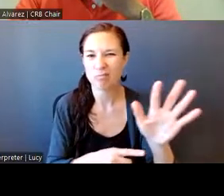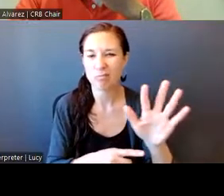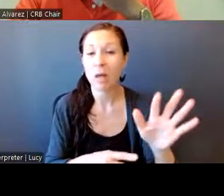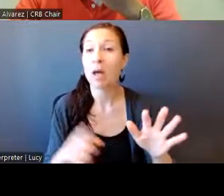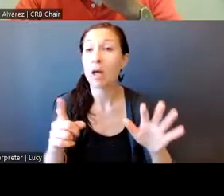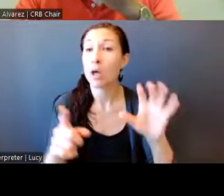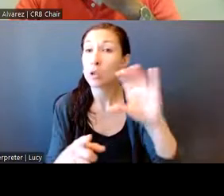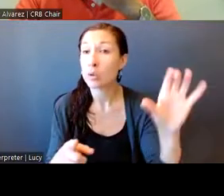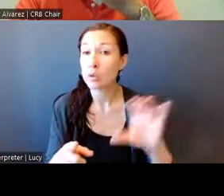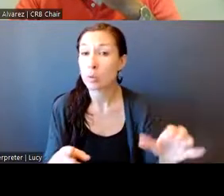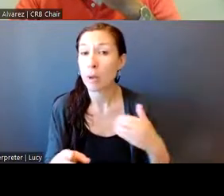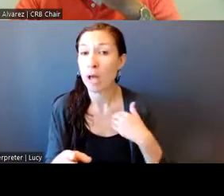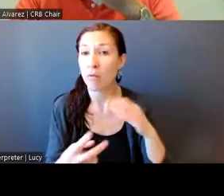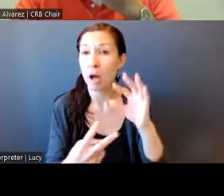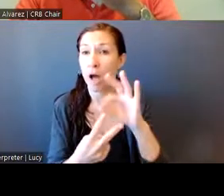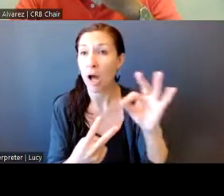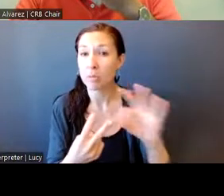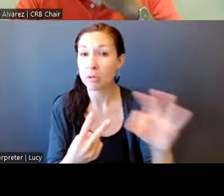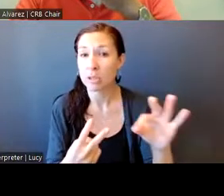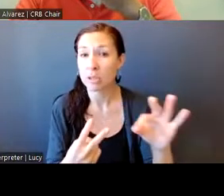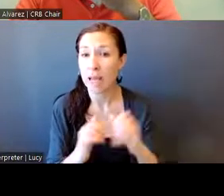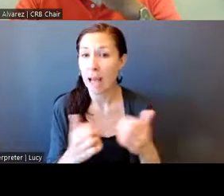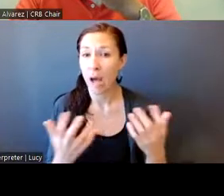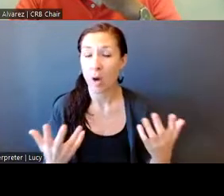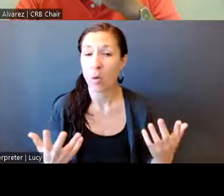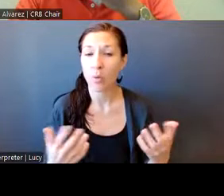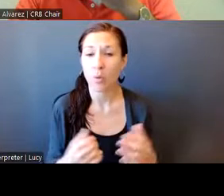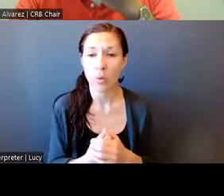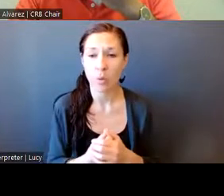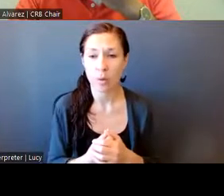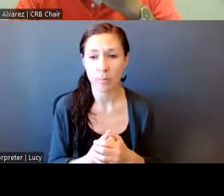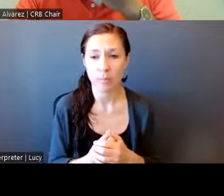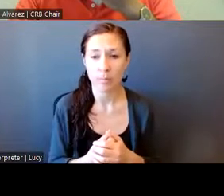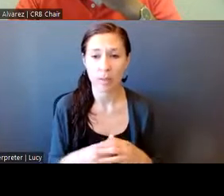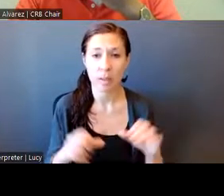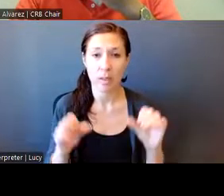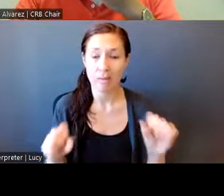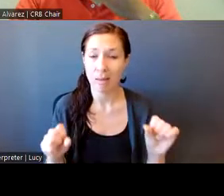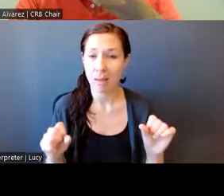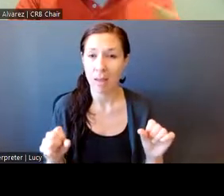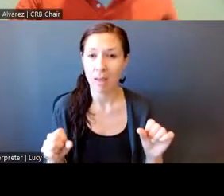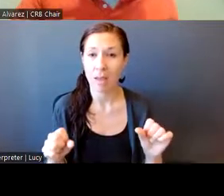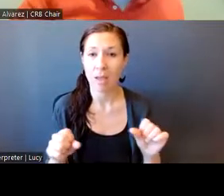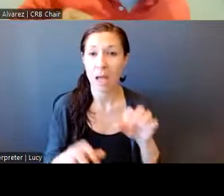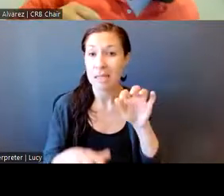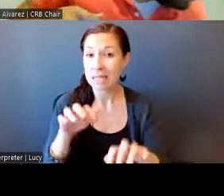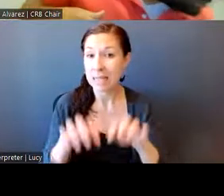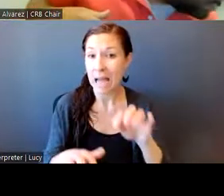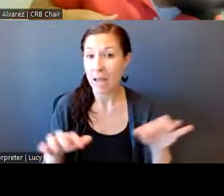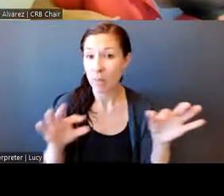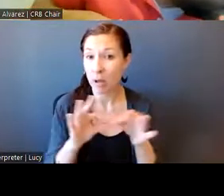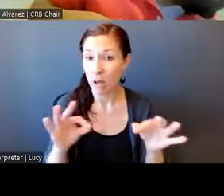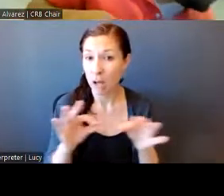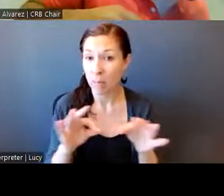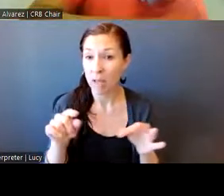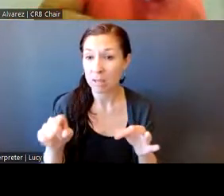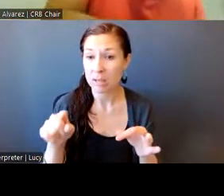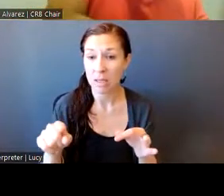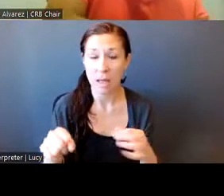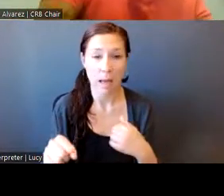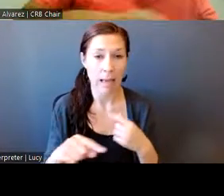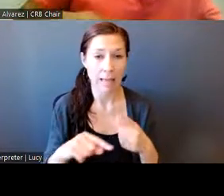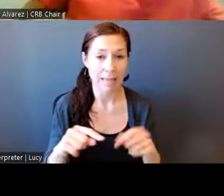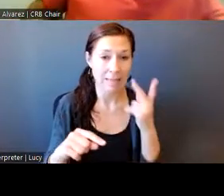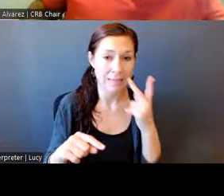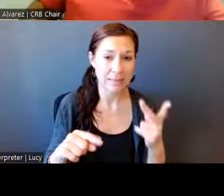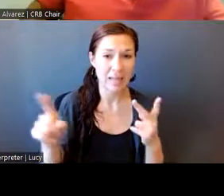of options on how you make this happen. Um, you can type your comments, um, I can't see you, so